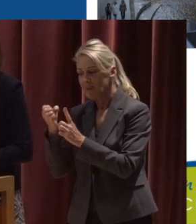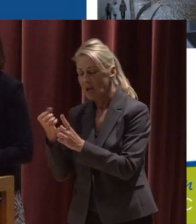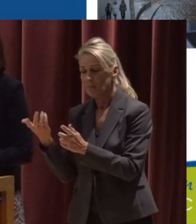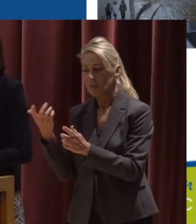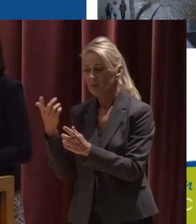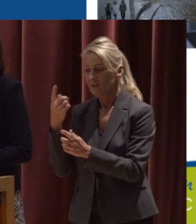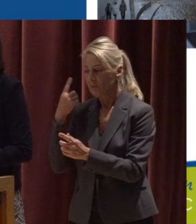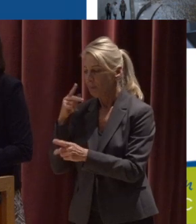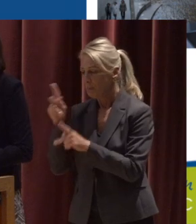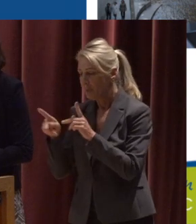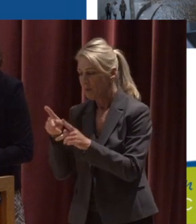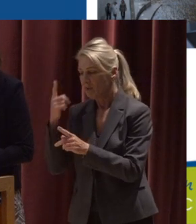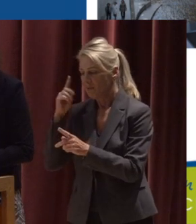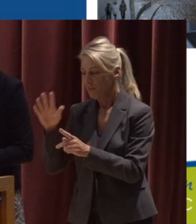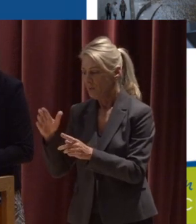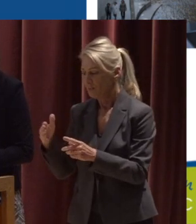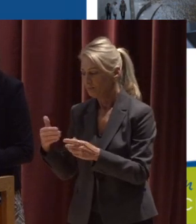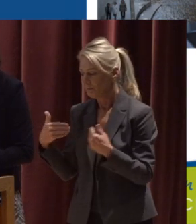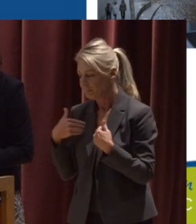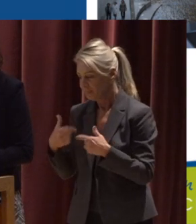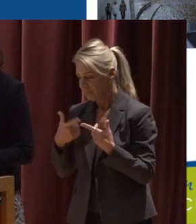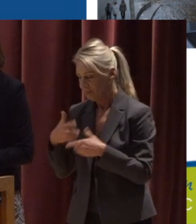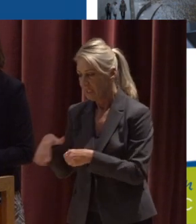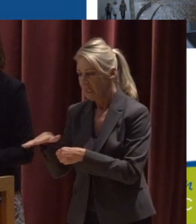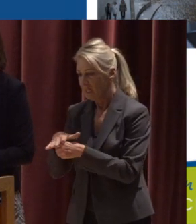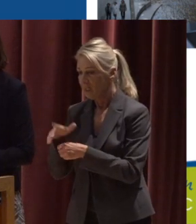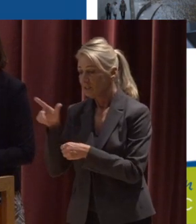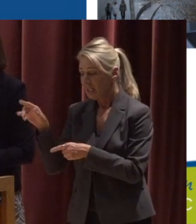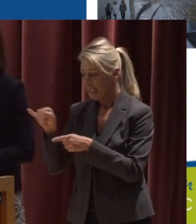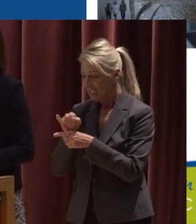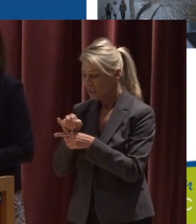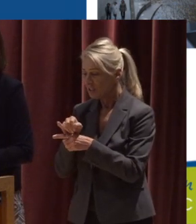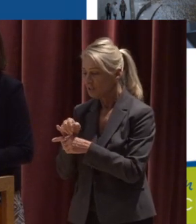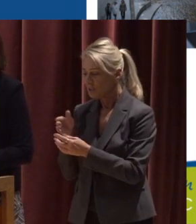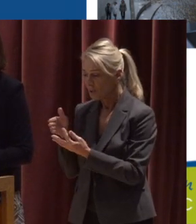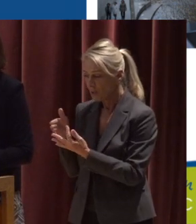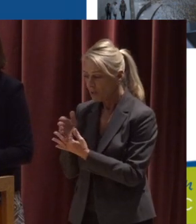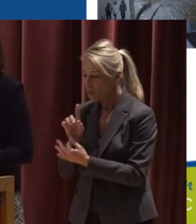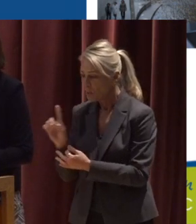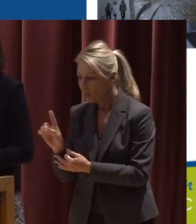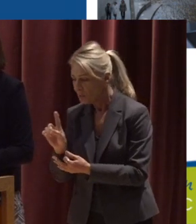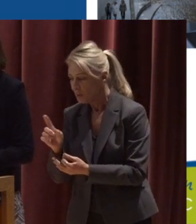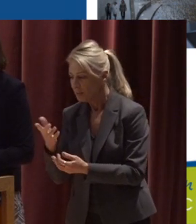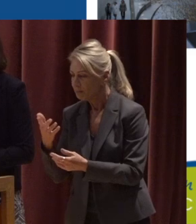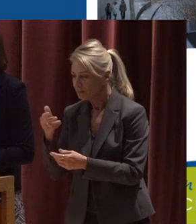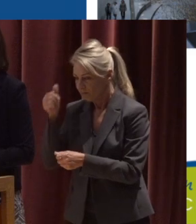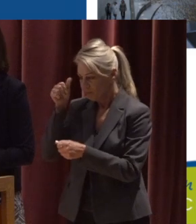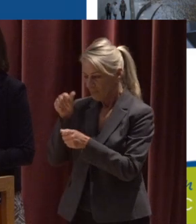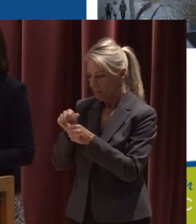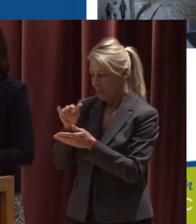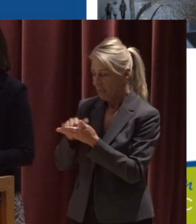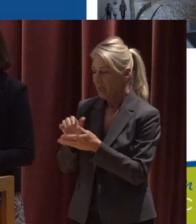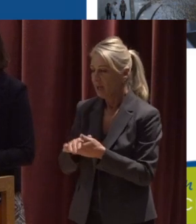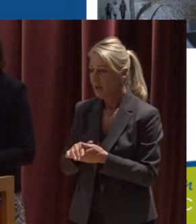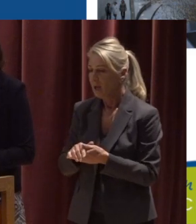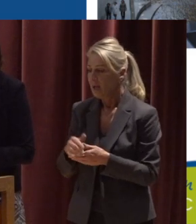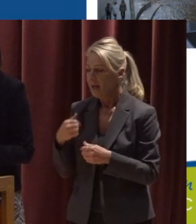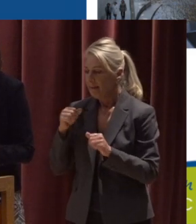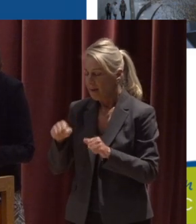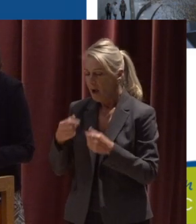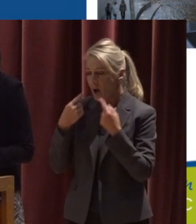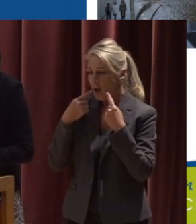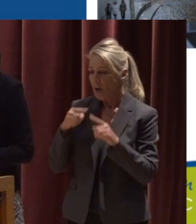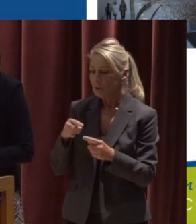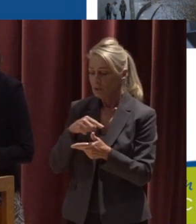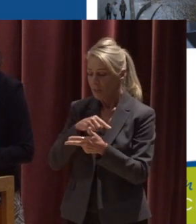habitats around there So stream crew interns are walking through streams They keep these things in mind throughout it And by doing this we're able to accomplish